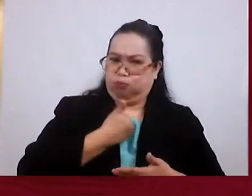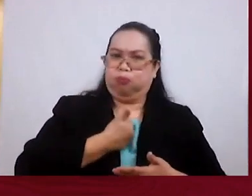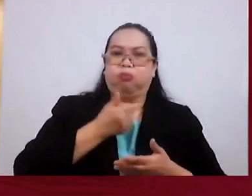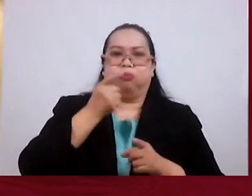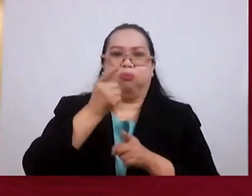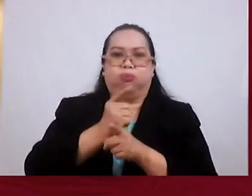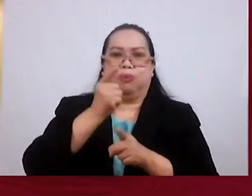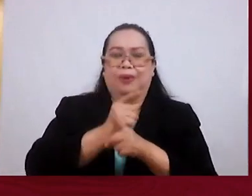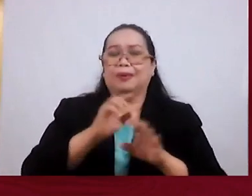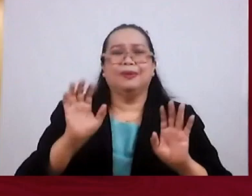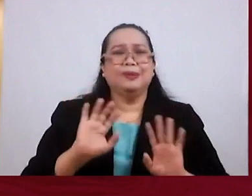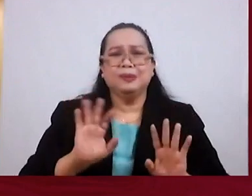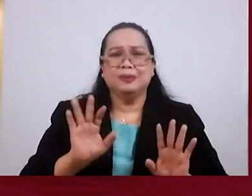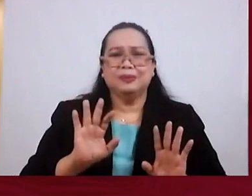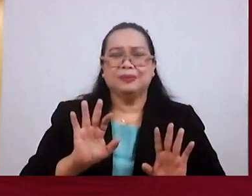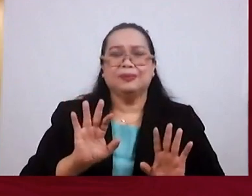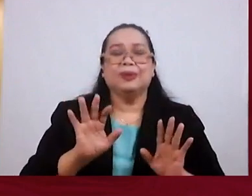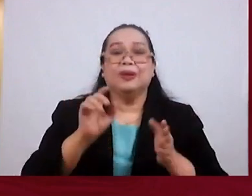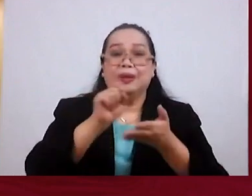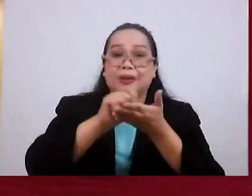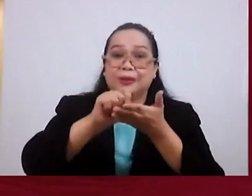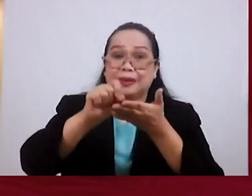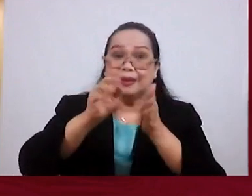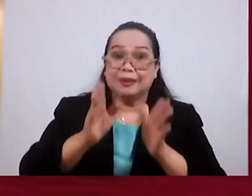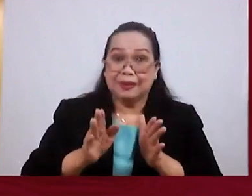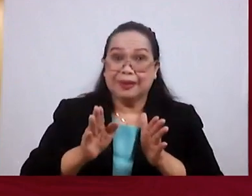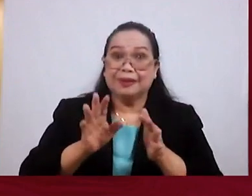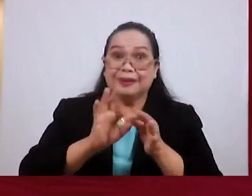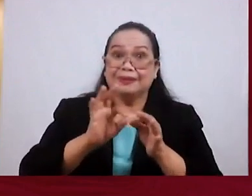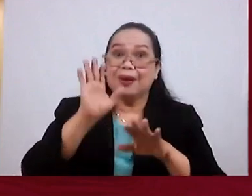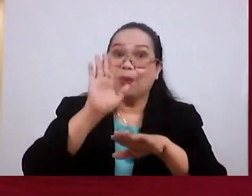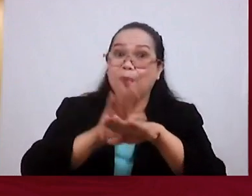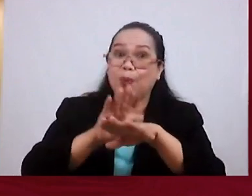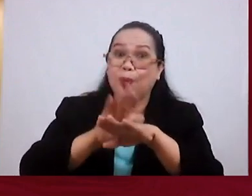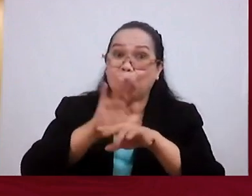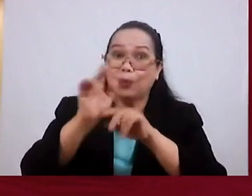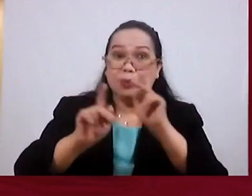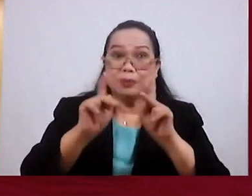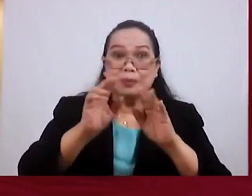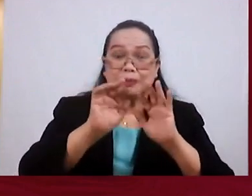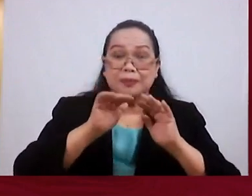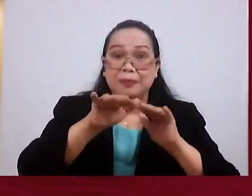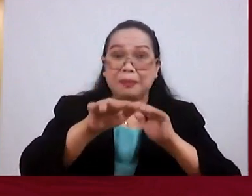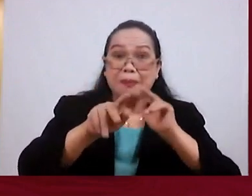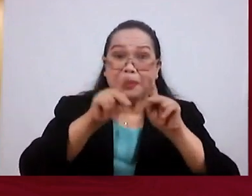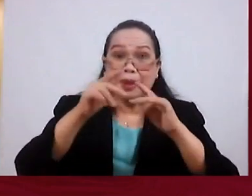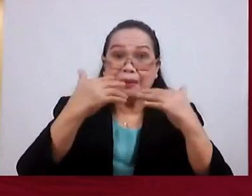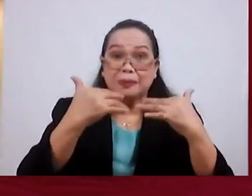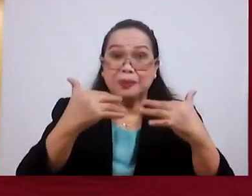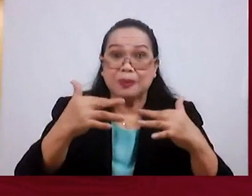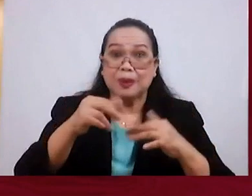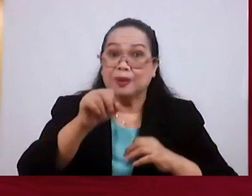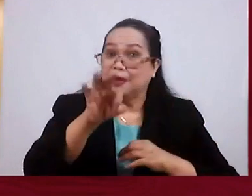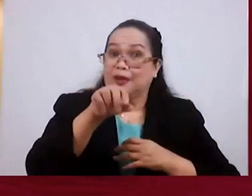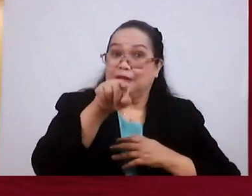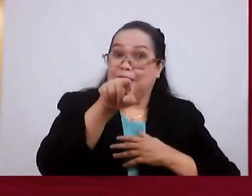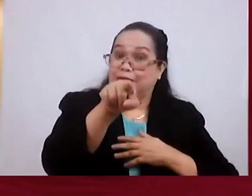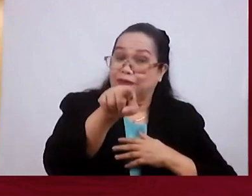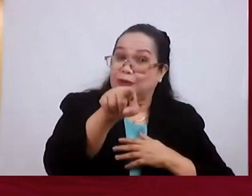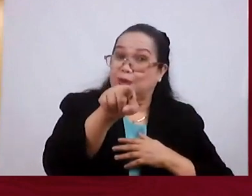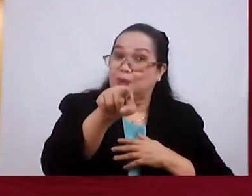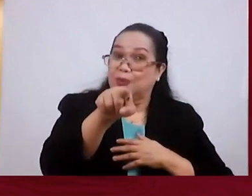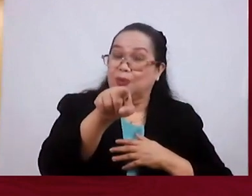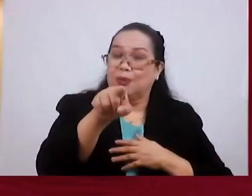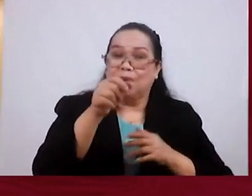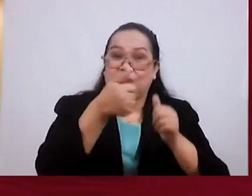speak for itself. The writer out of love is warning people in his congregation. If you walk away